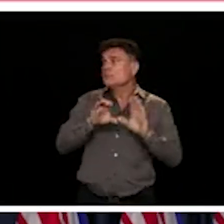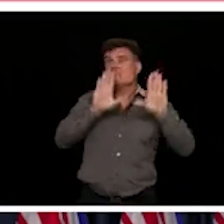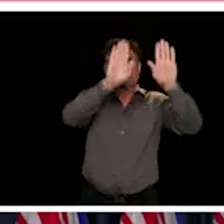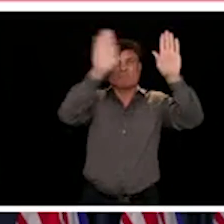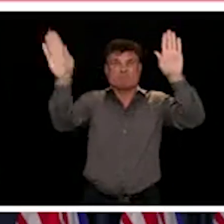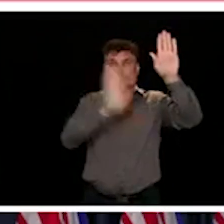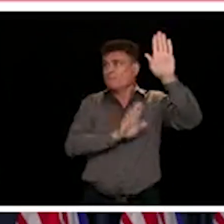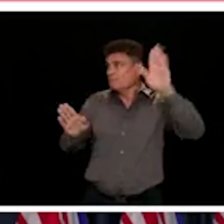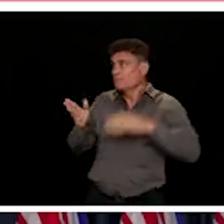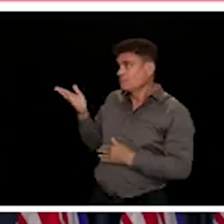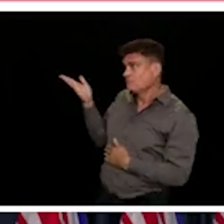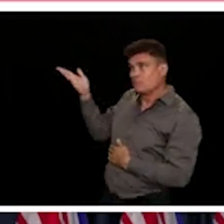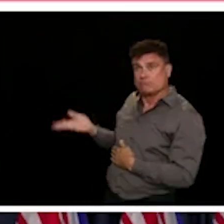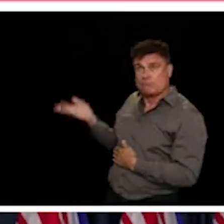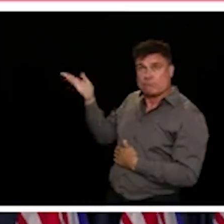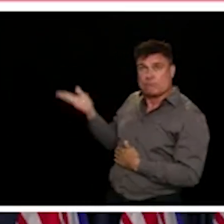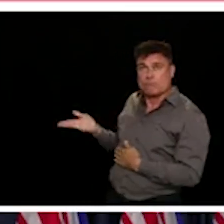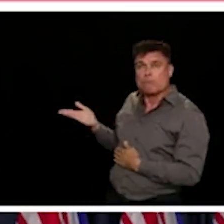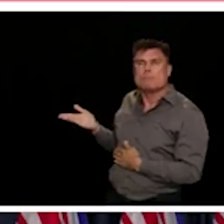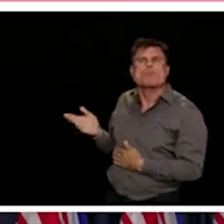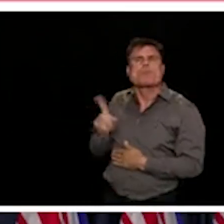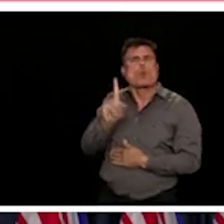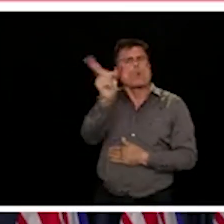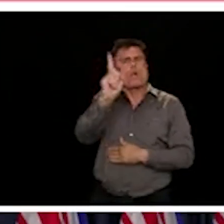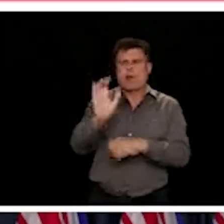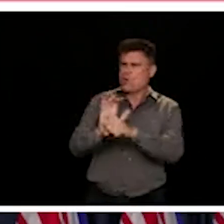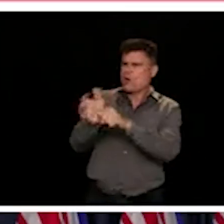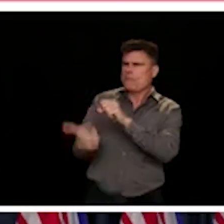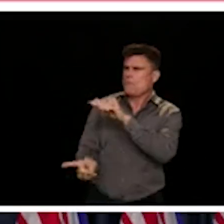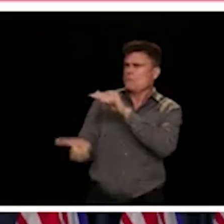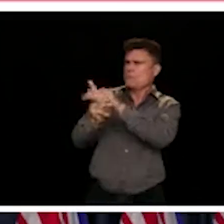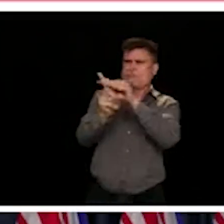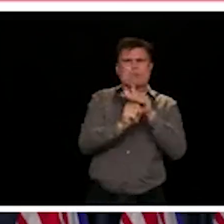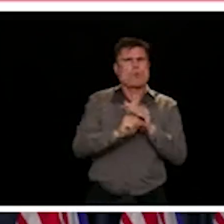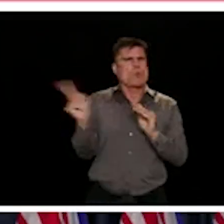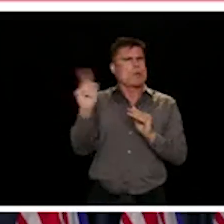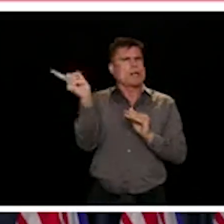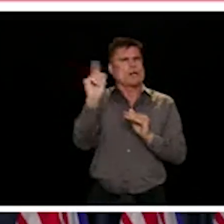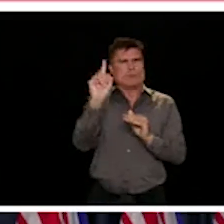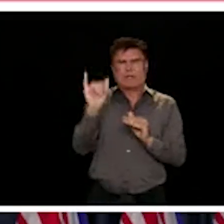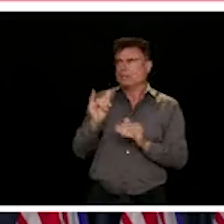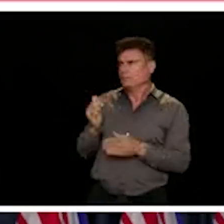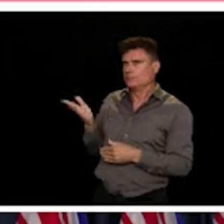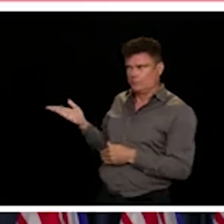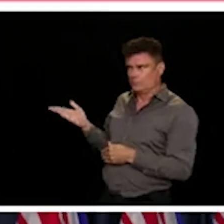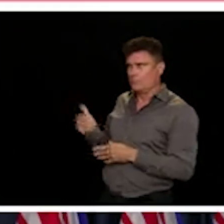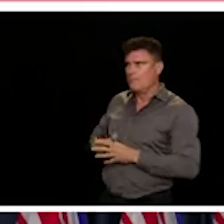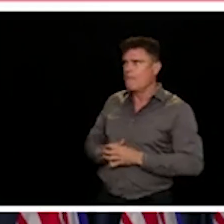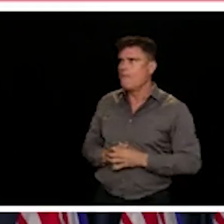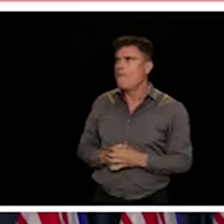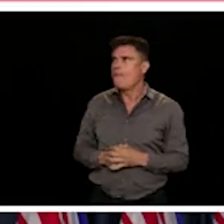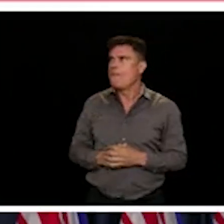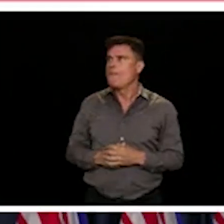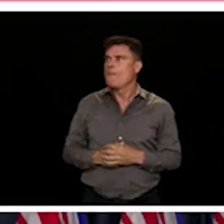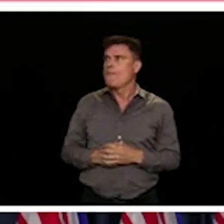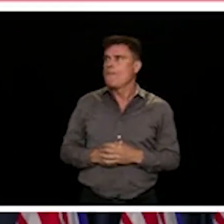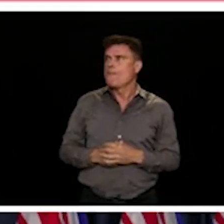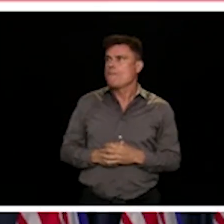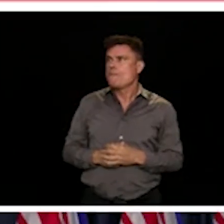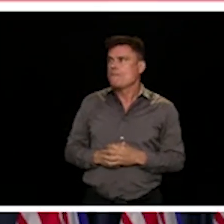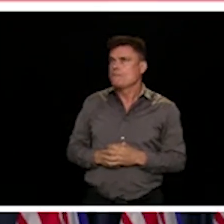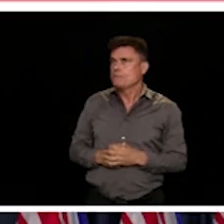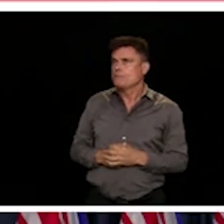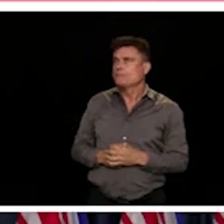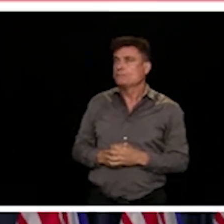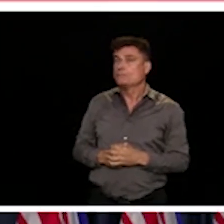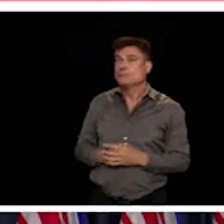which is cases by the health service delivery area. So smaller geographical areas. So the cumulative total is